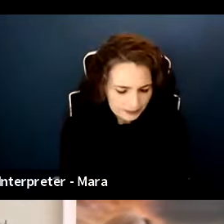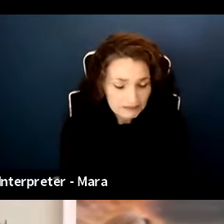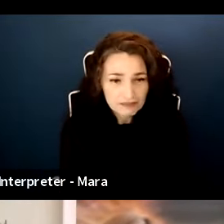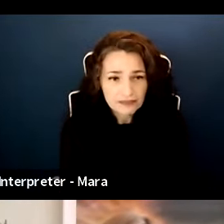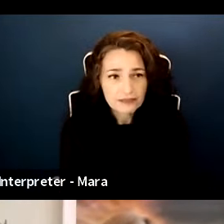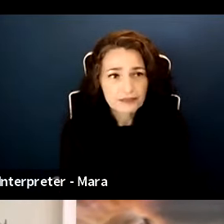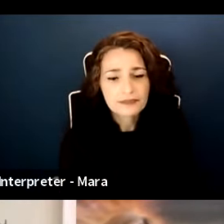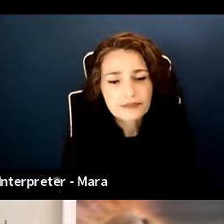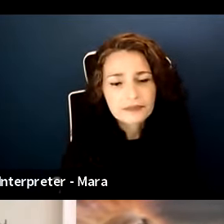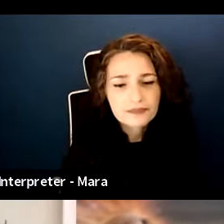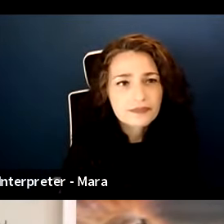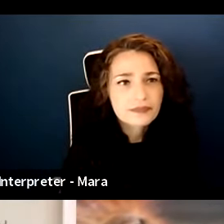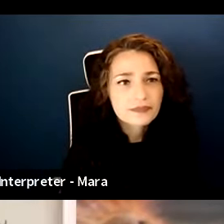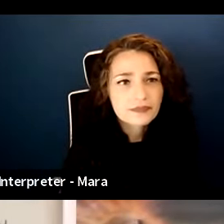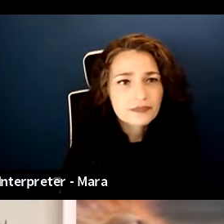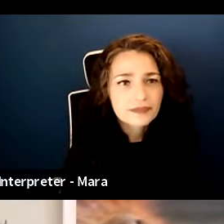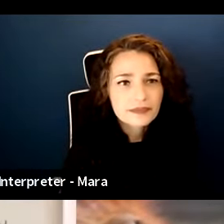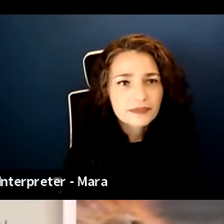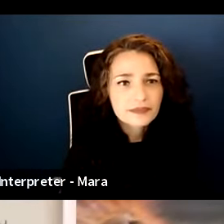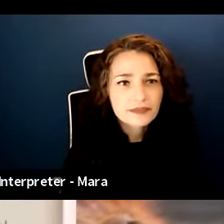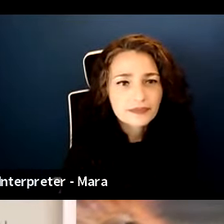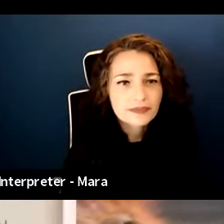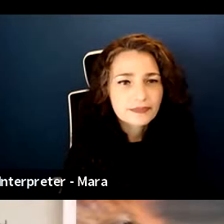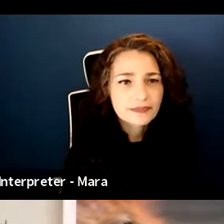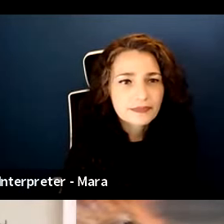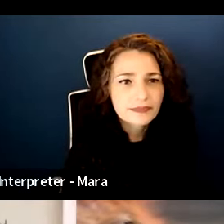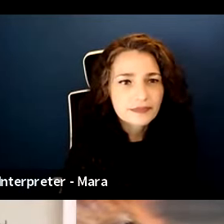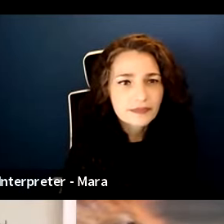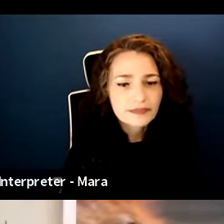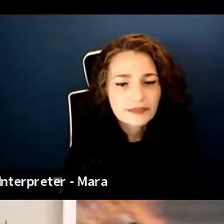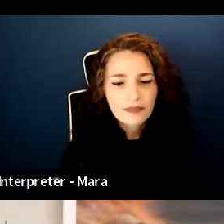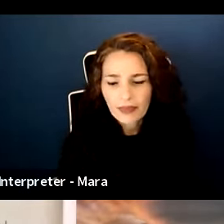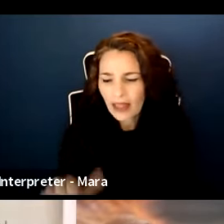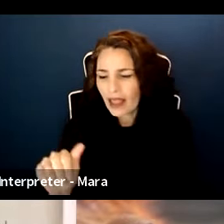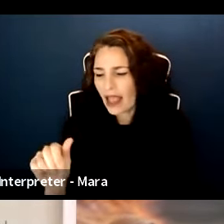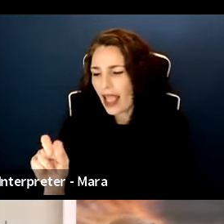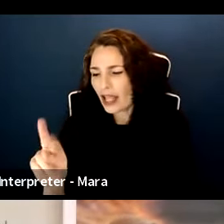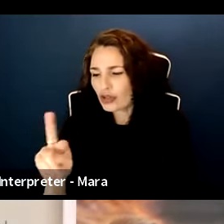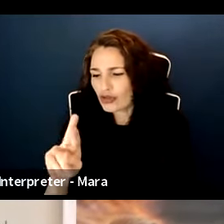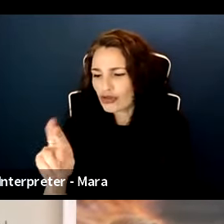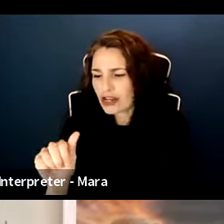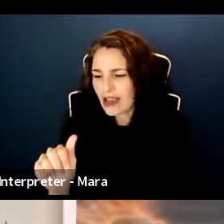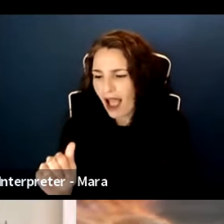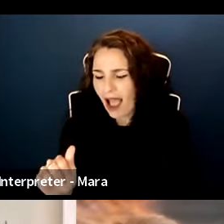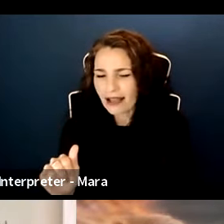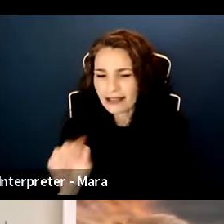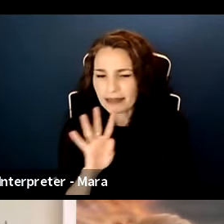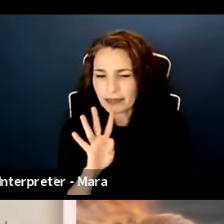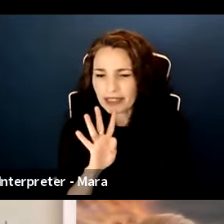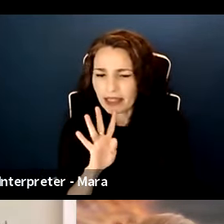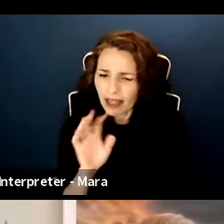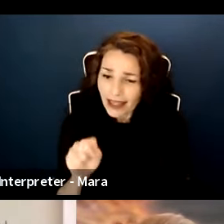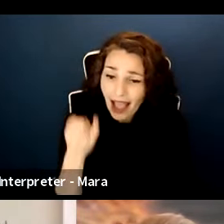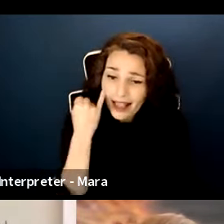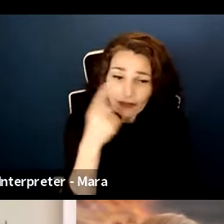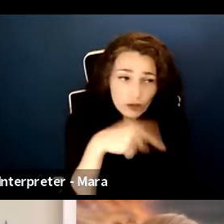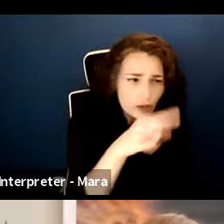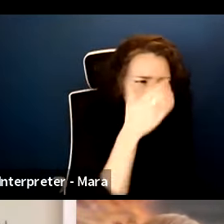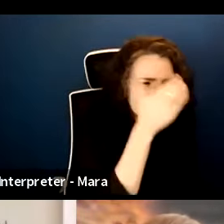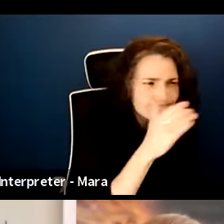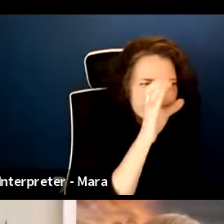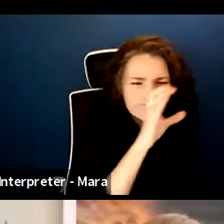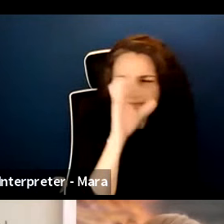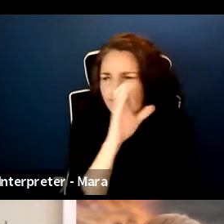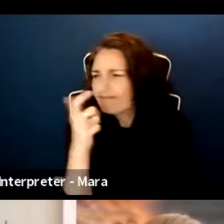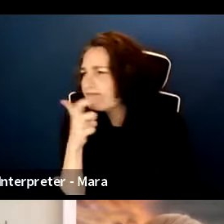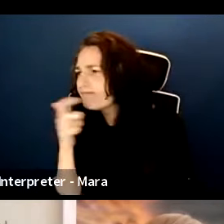Andrew. Can I answer that one? Um, just because, um, when you're looking for film festivals, think about